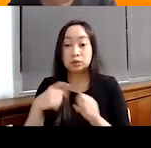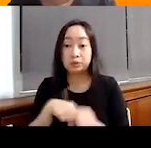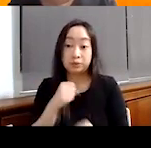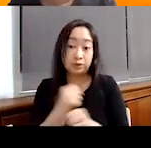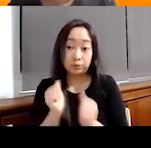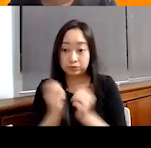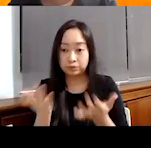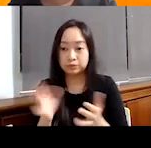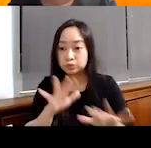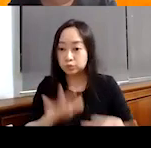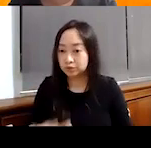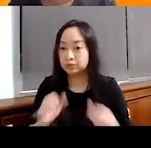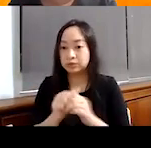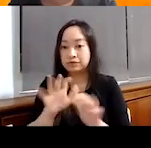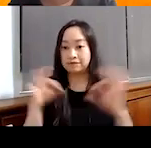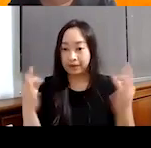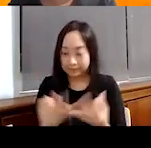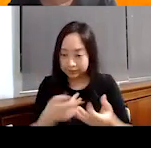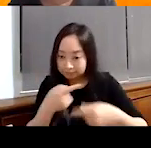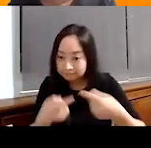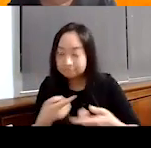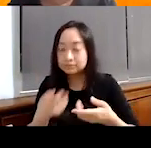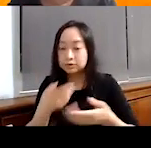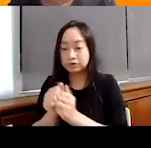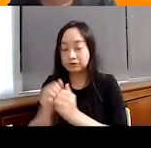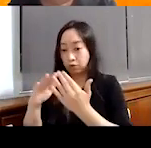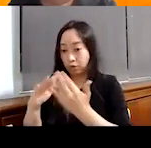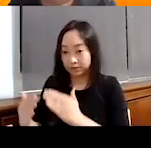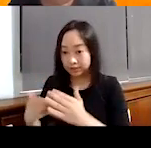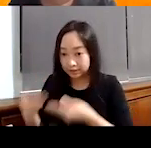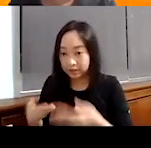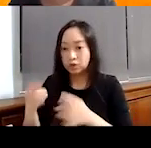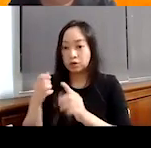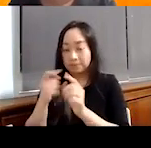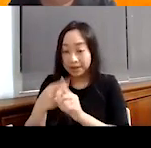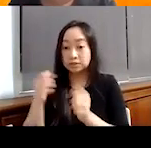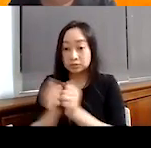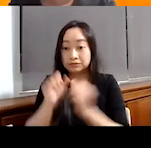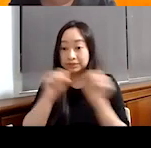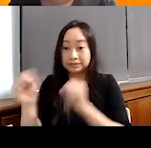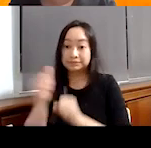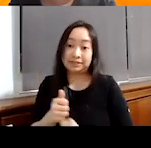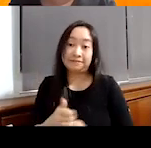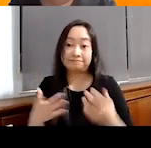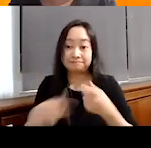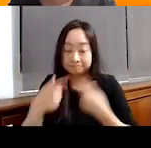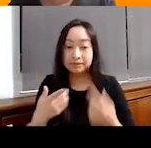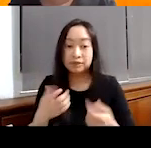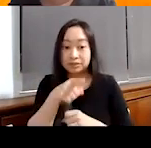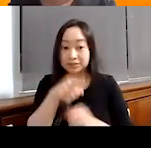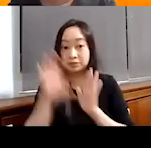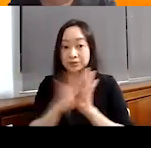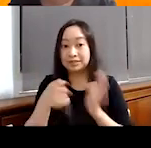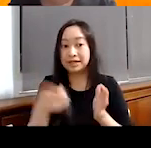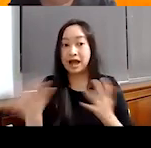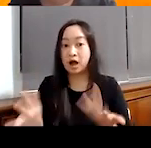children, with families, with the community, and with the system itself. And so this photo here is an example of